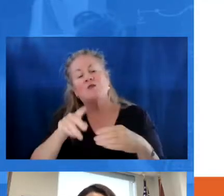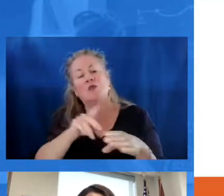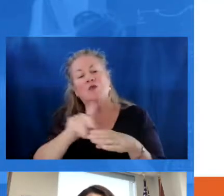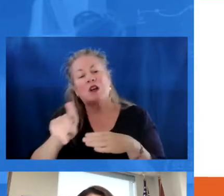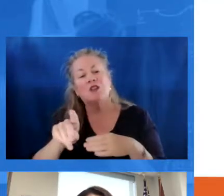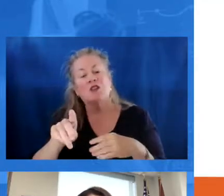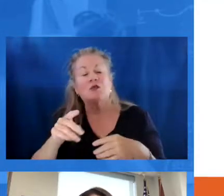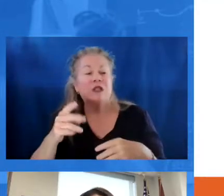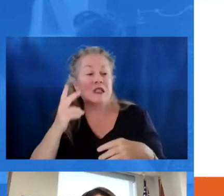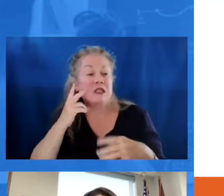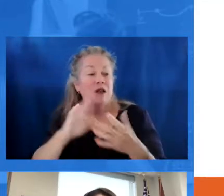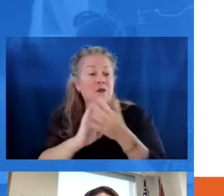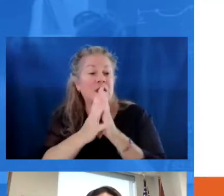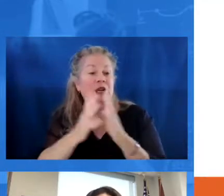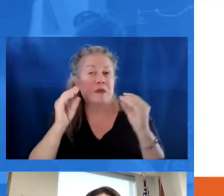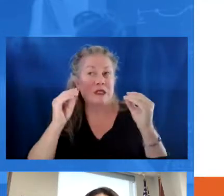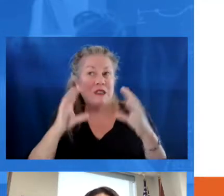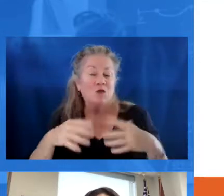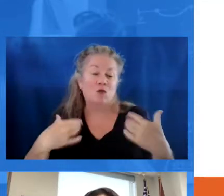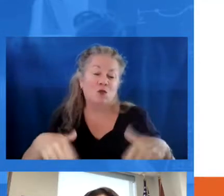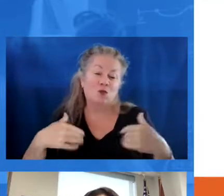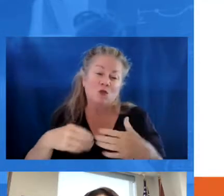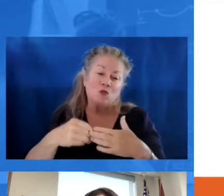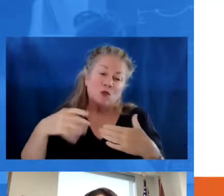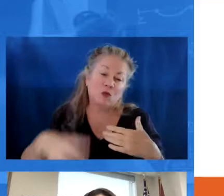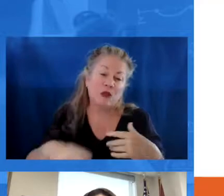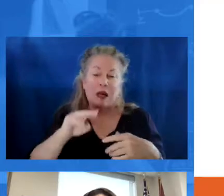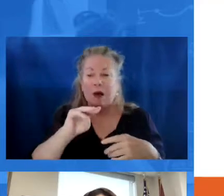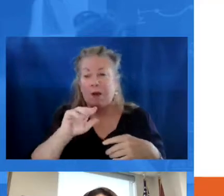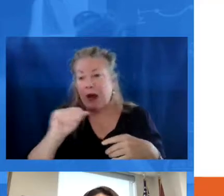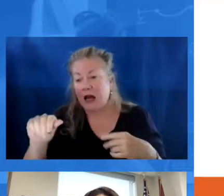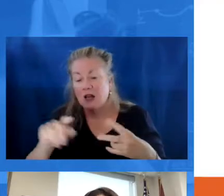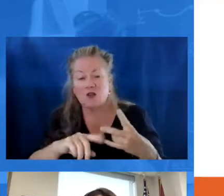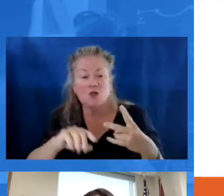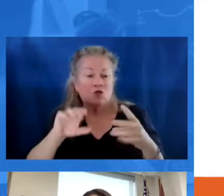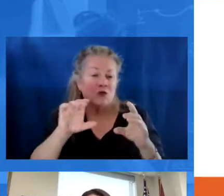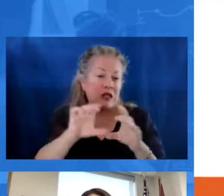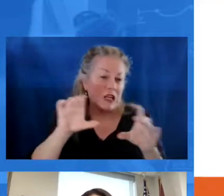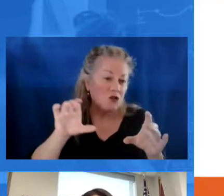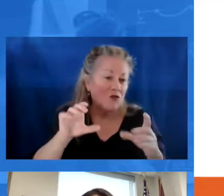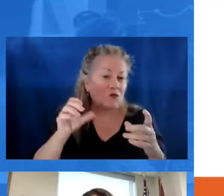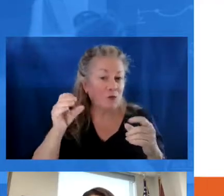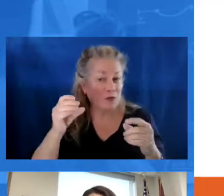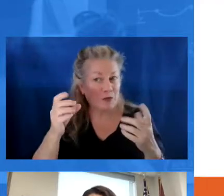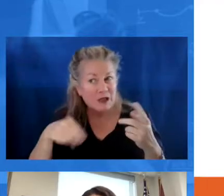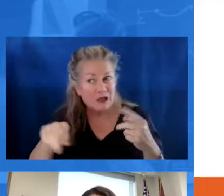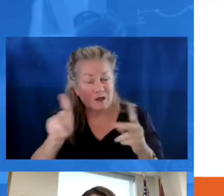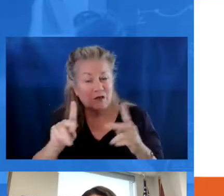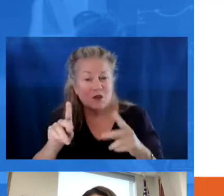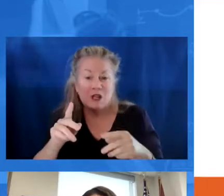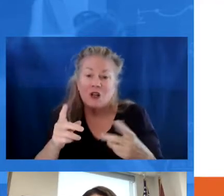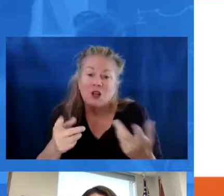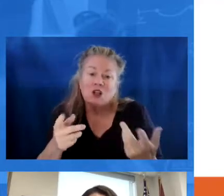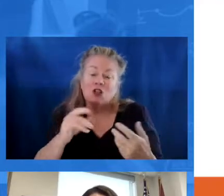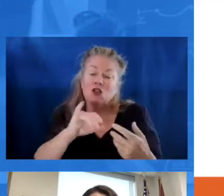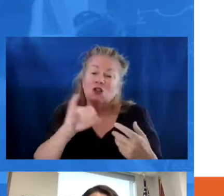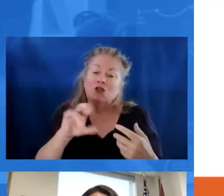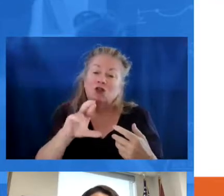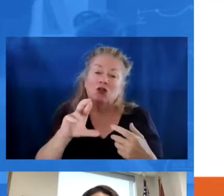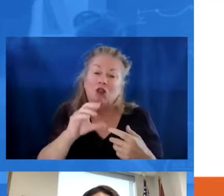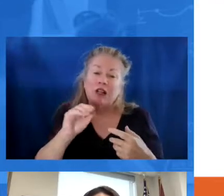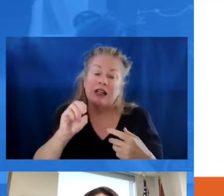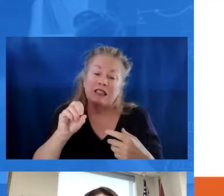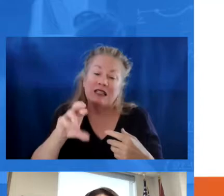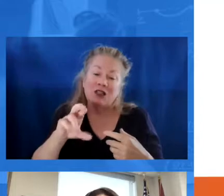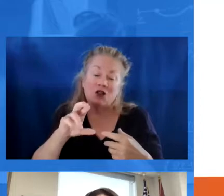entering the profession, we see that becoming a teacher is costly, whether that's getting your master's degree, your credential, and for many of our folks, it's also just your